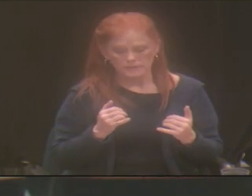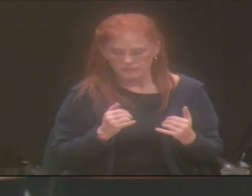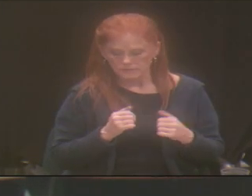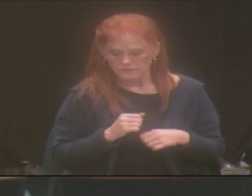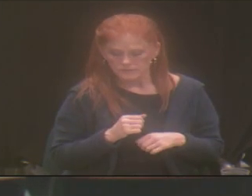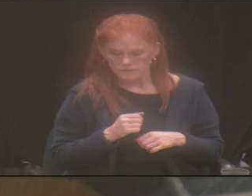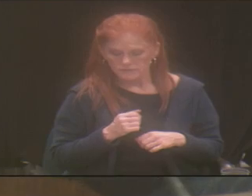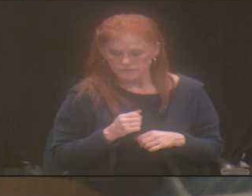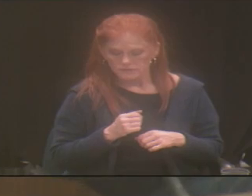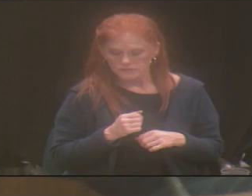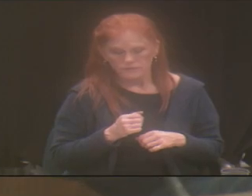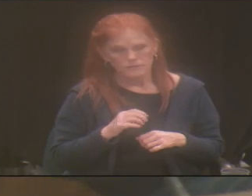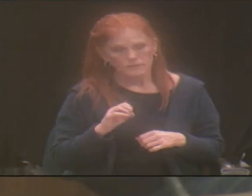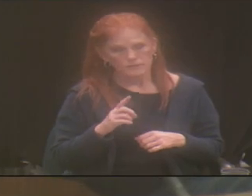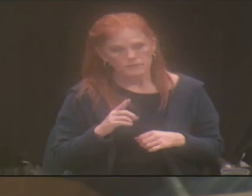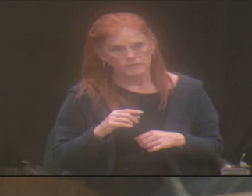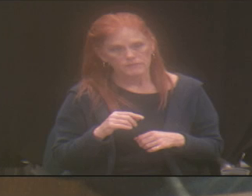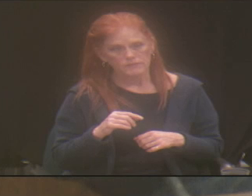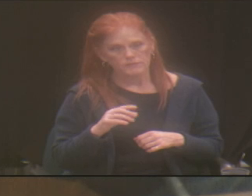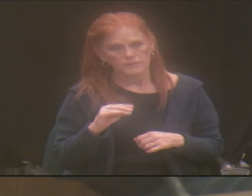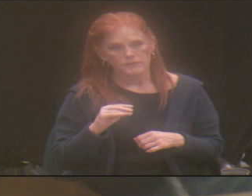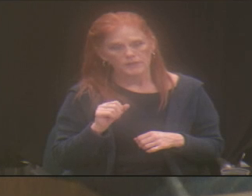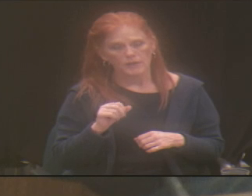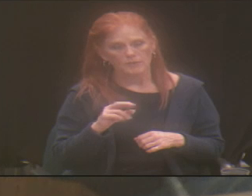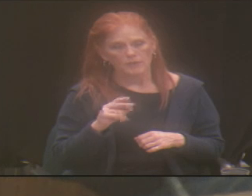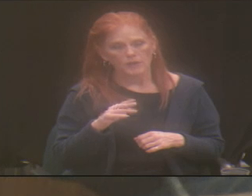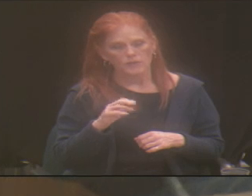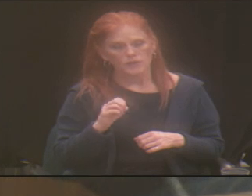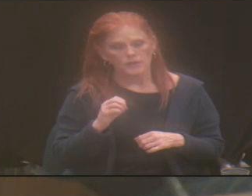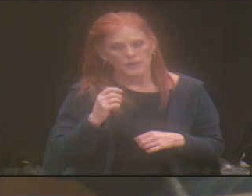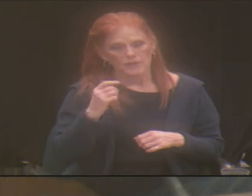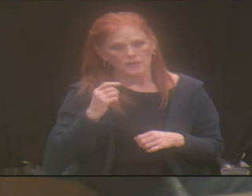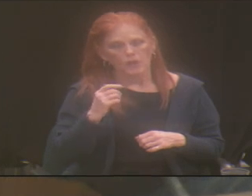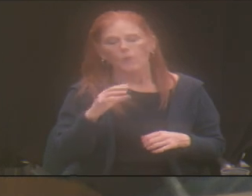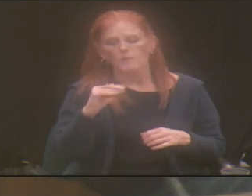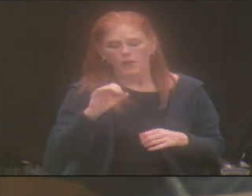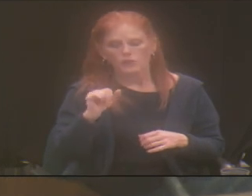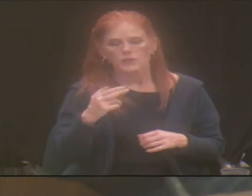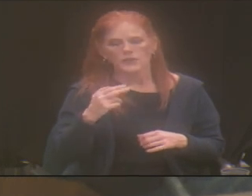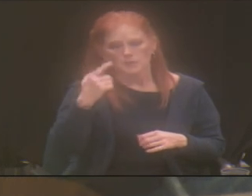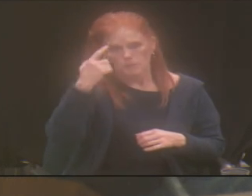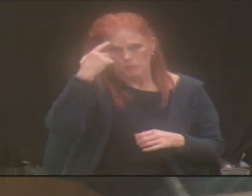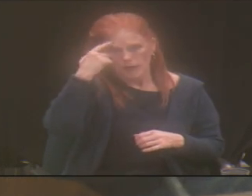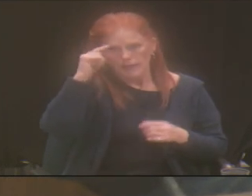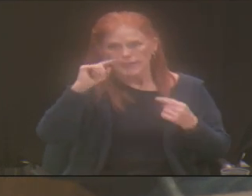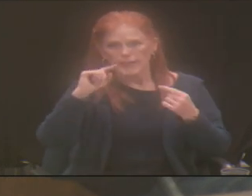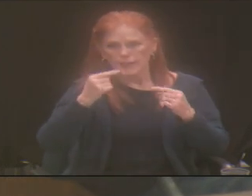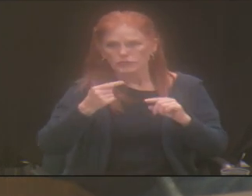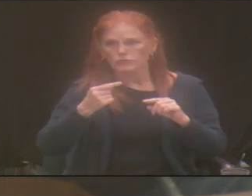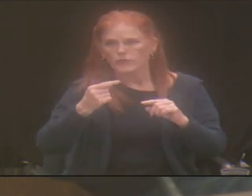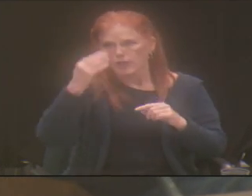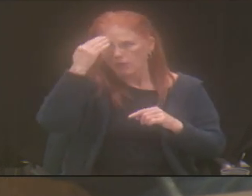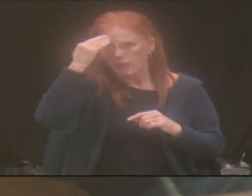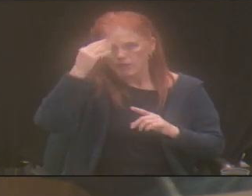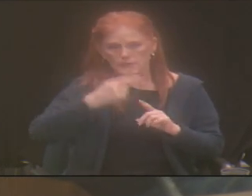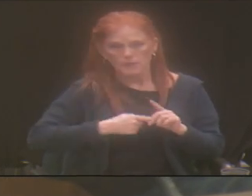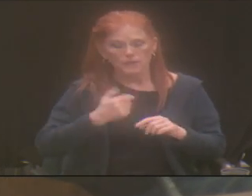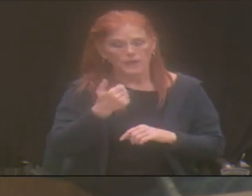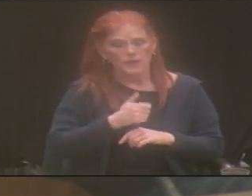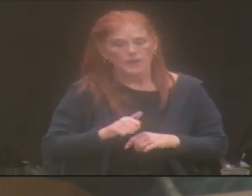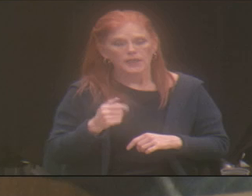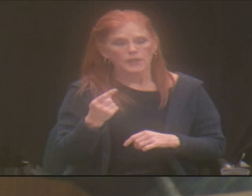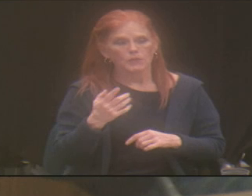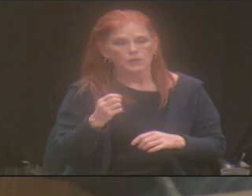I'd just like to mention that March is Brain Injury Awareness Month. And, you know, anyone who would like to